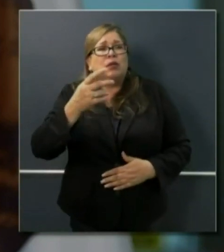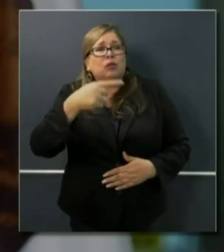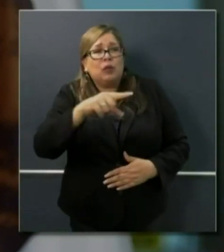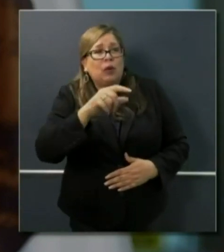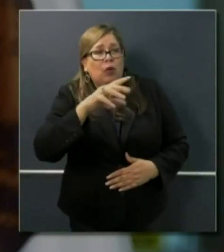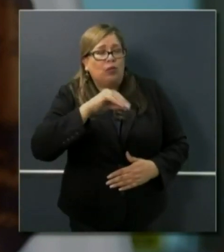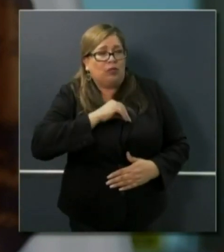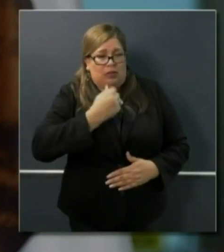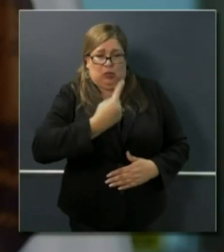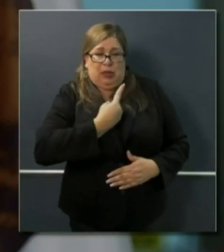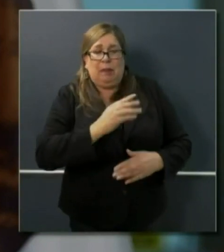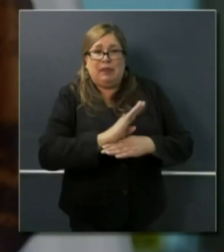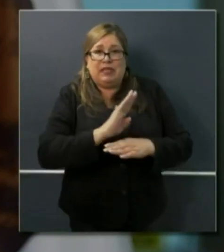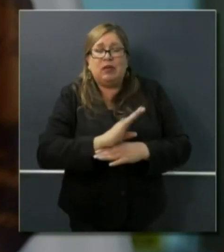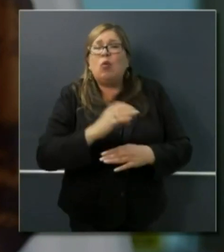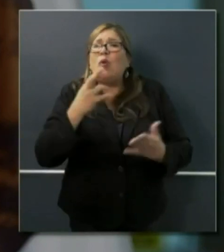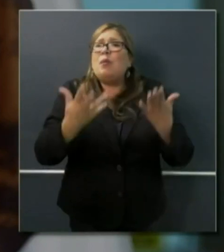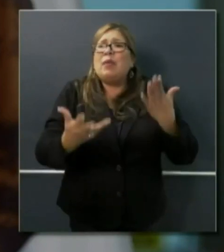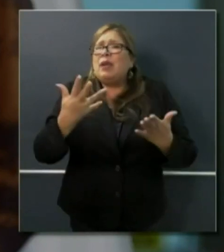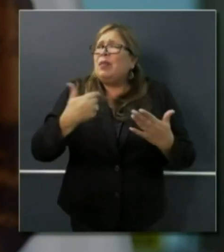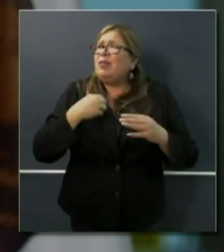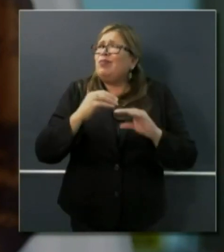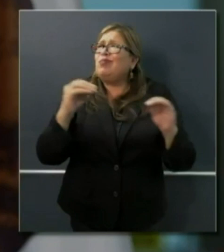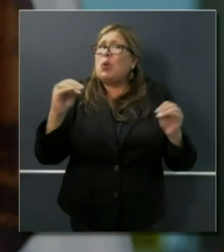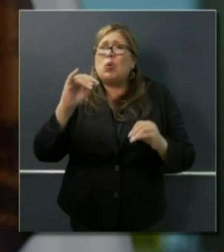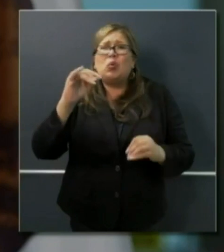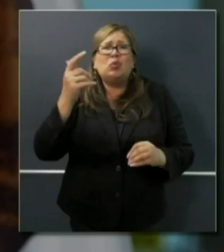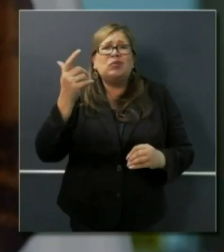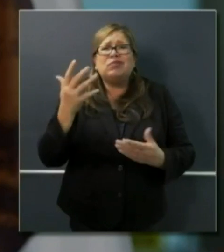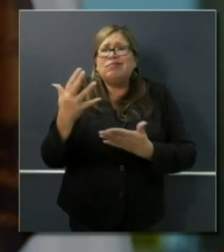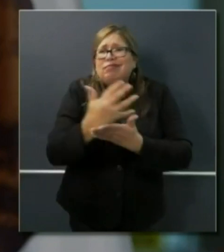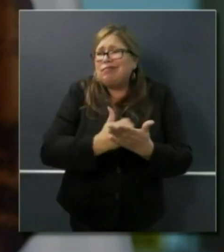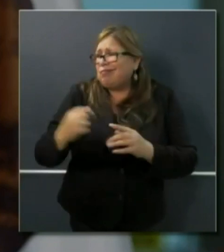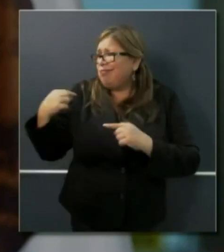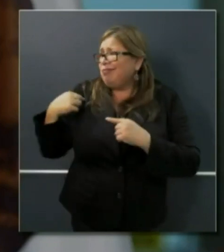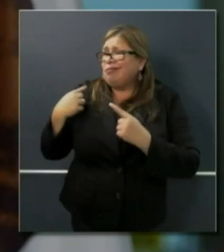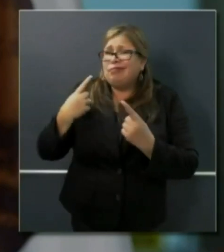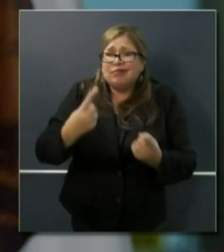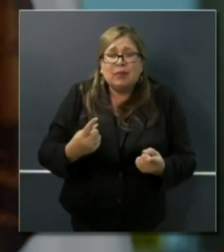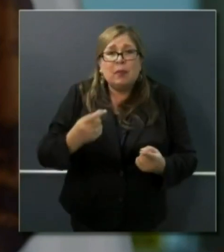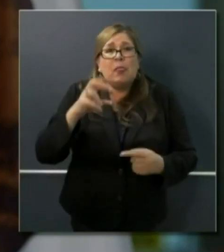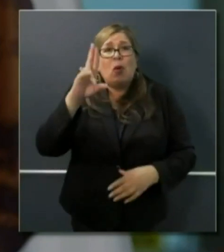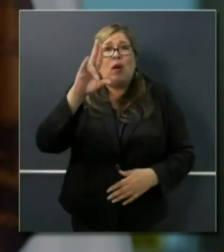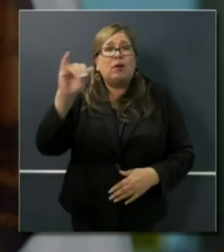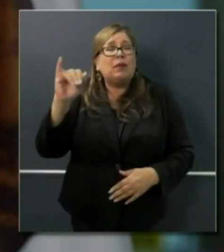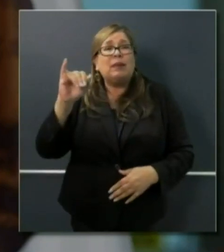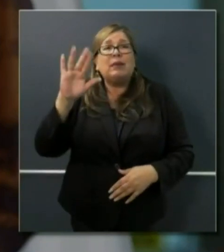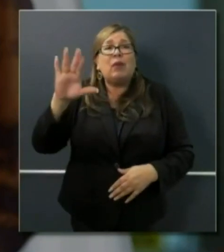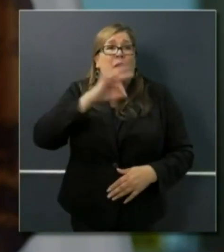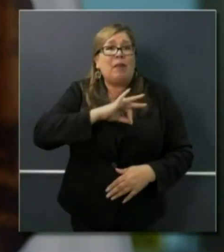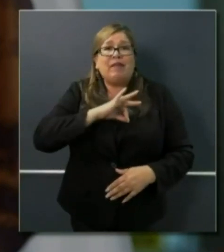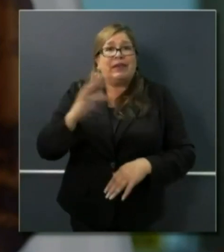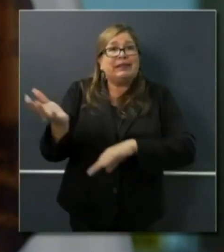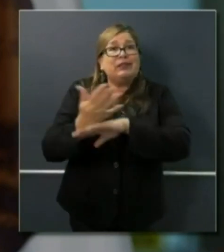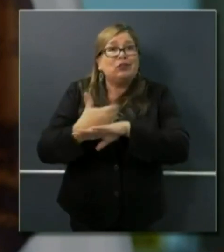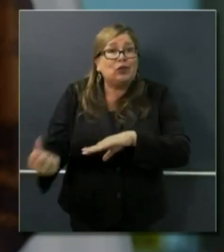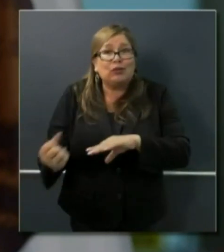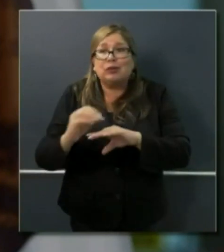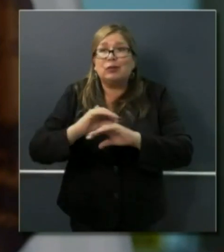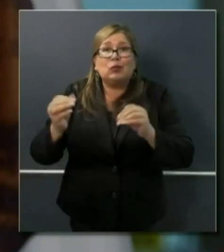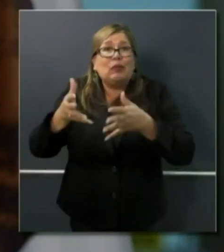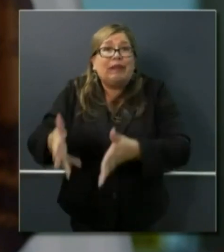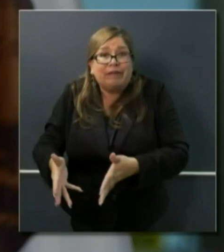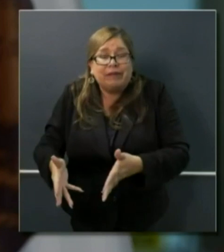work history is not sufficient to qualify for unemployment insurance, and to others who have exhausted their unemployment insurance benefits. So